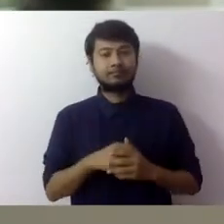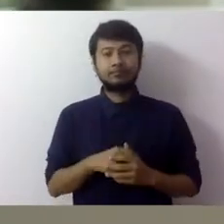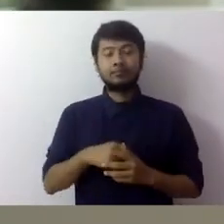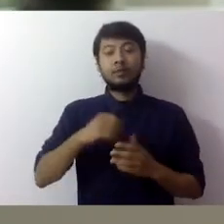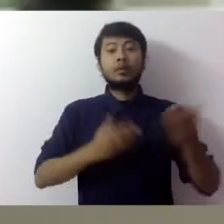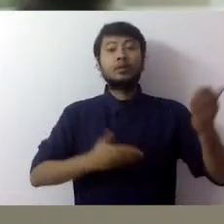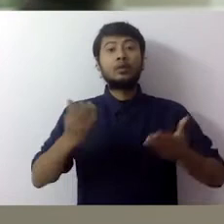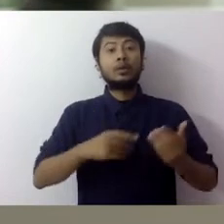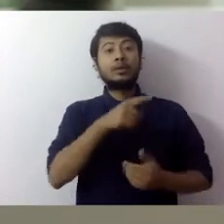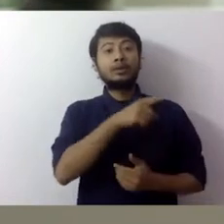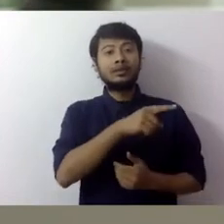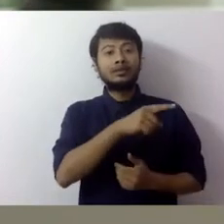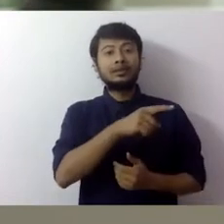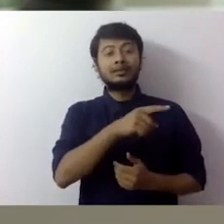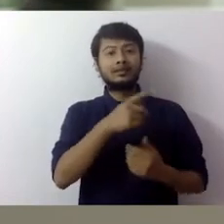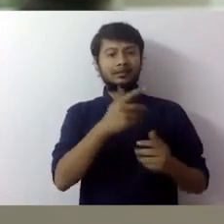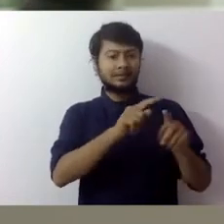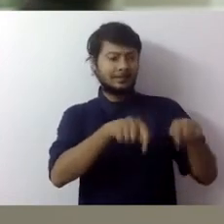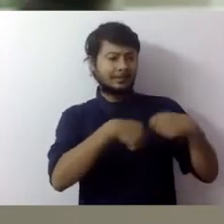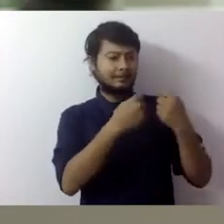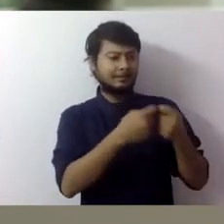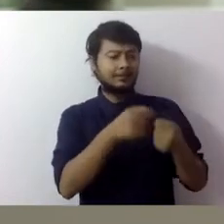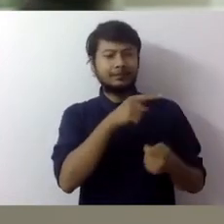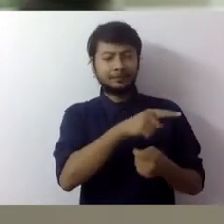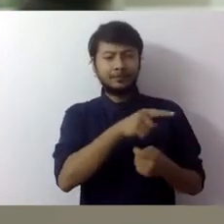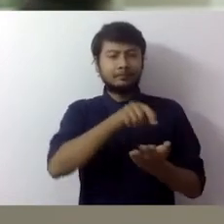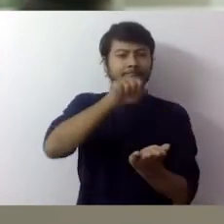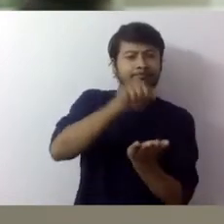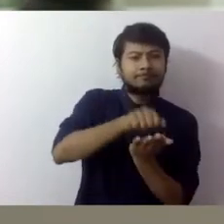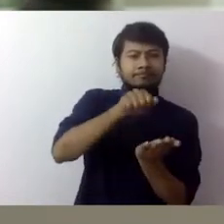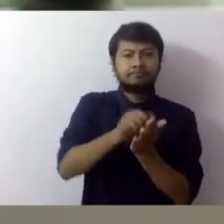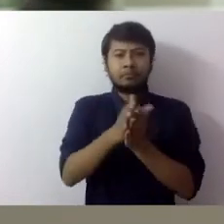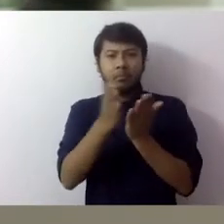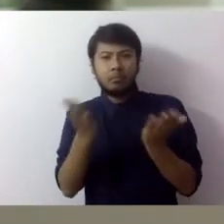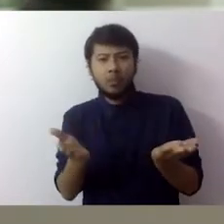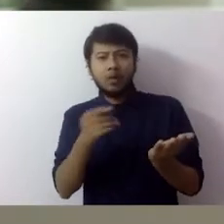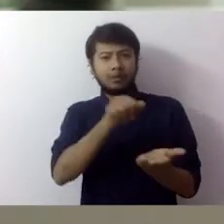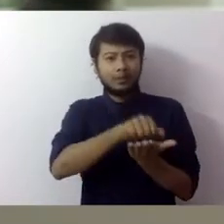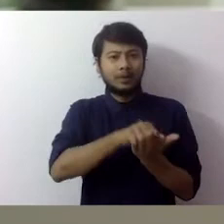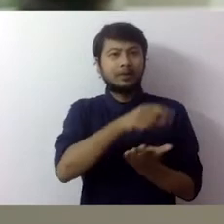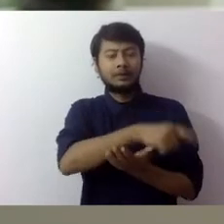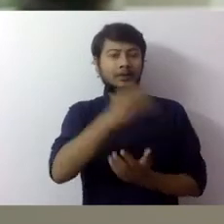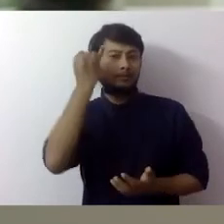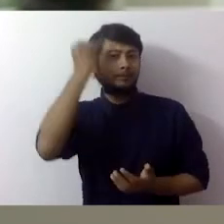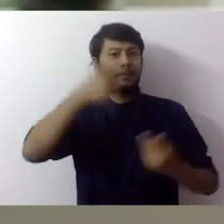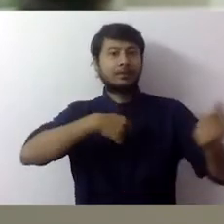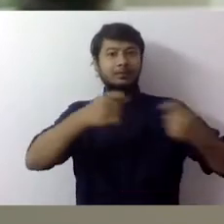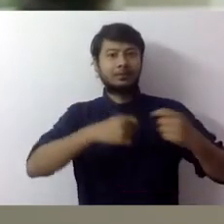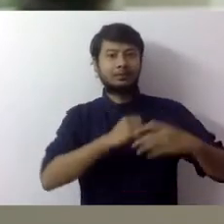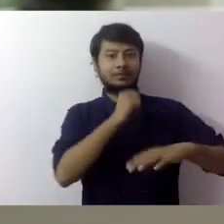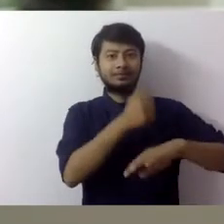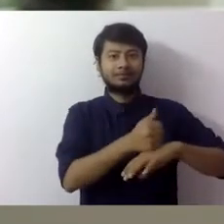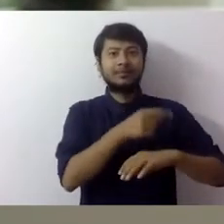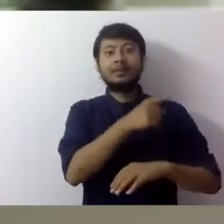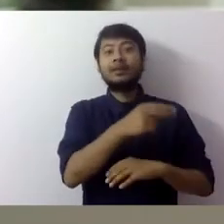bookmaking and printing industry. Today it is simply known as the Bortthola. Bortthola in Bengali means under the banyan